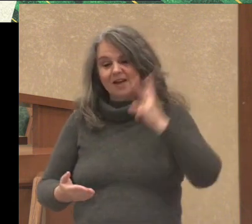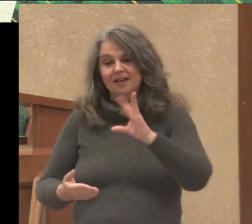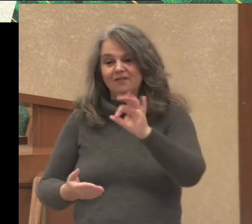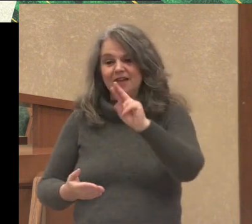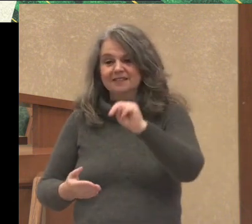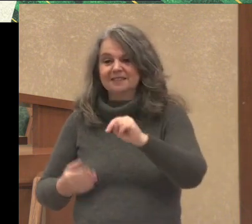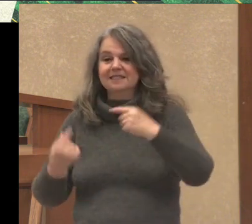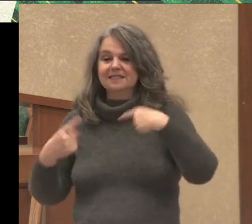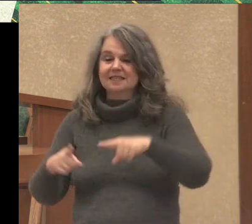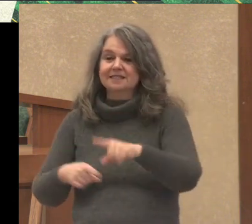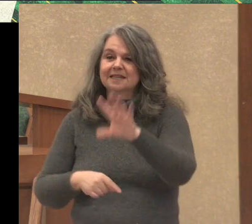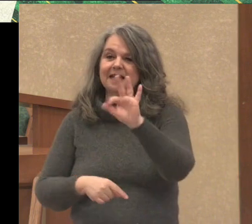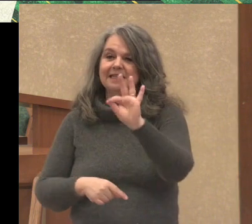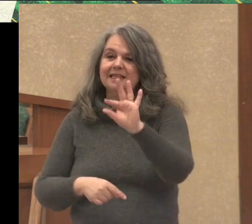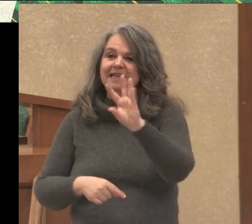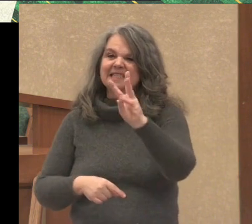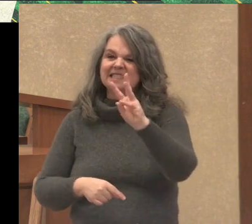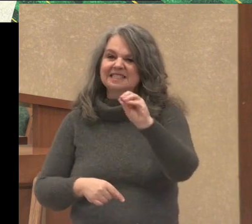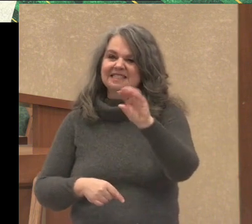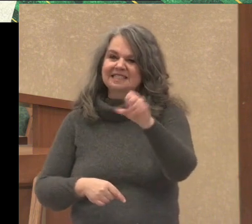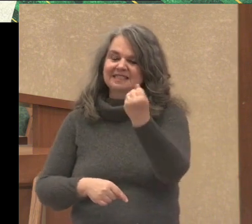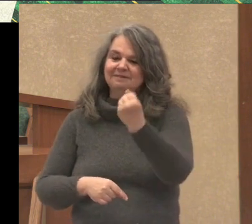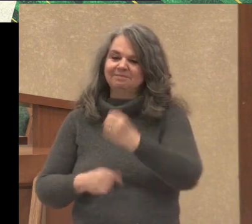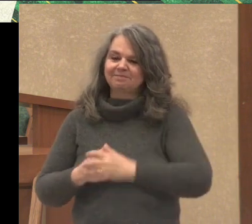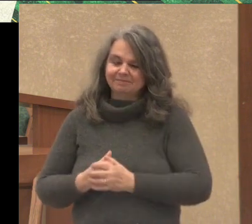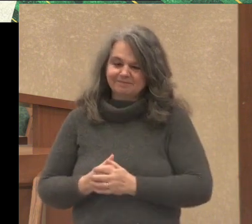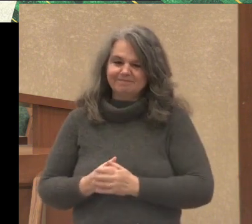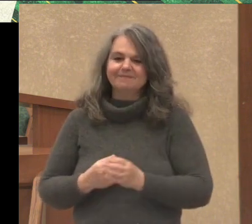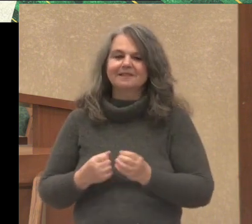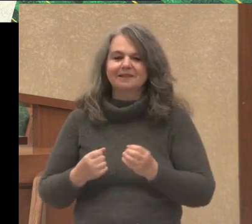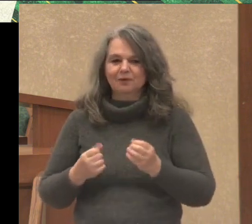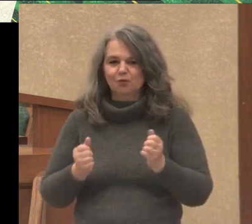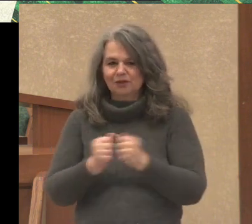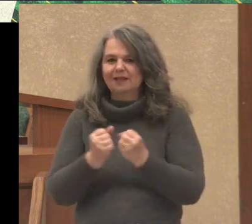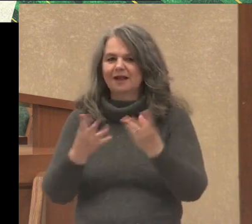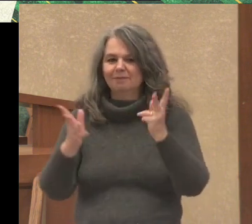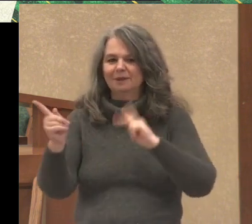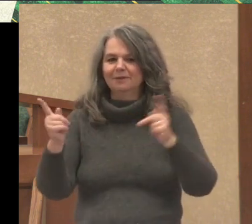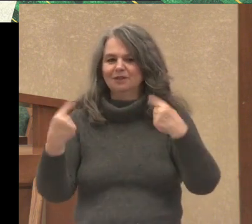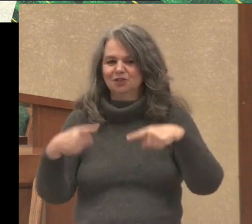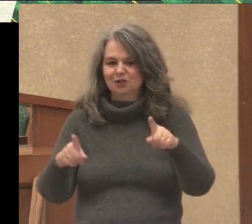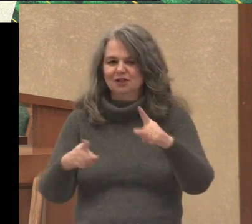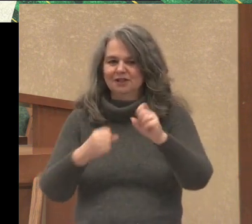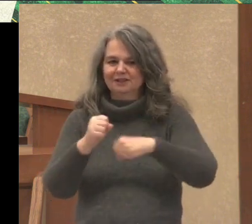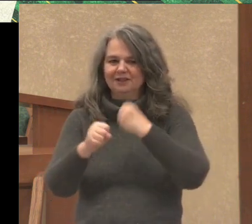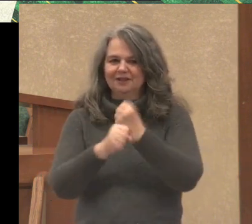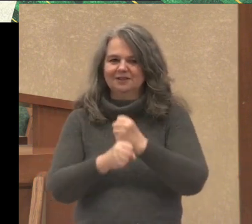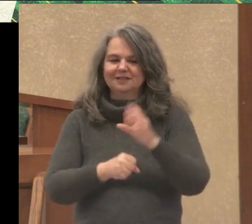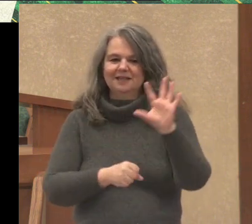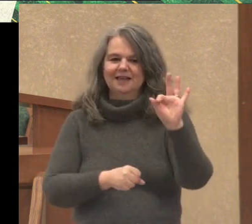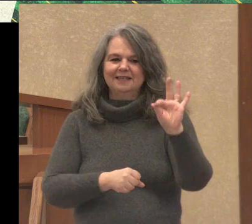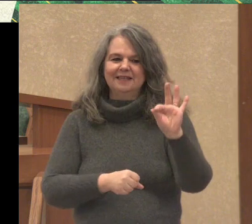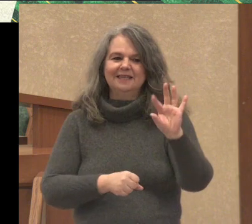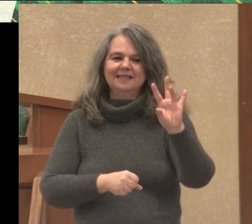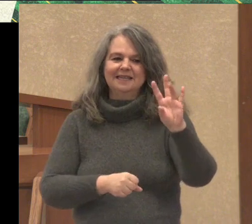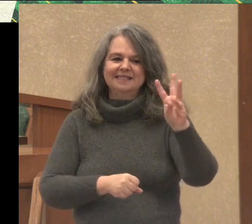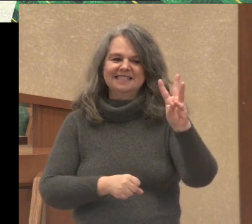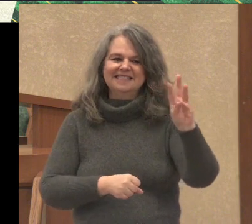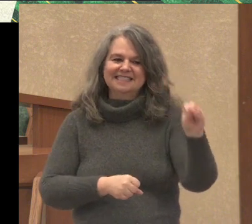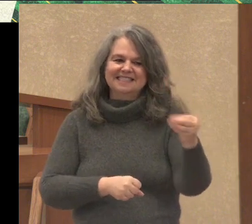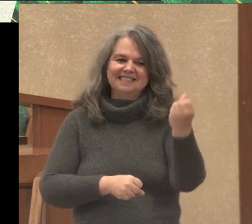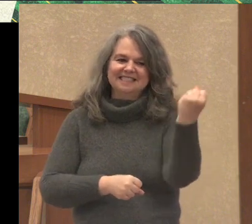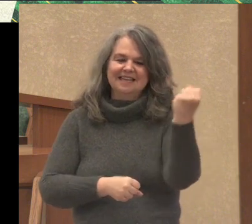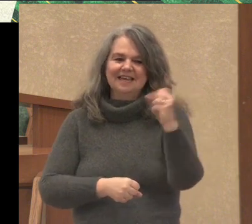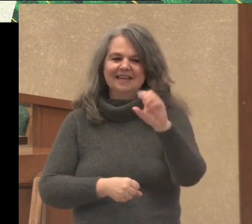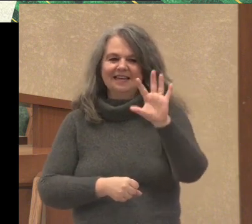1960s as well. And along with many people in the 60s and 70s, I followed these great Vikings